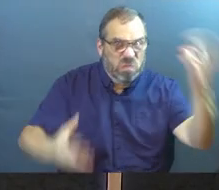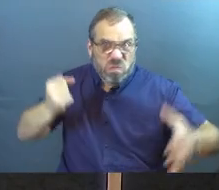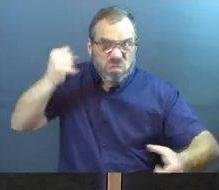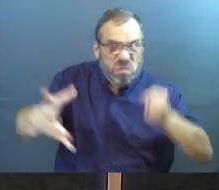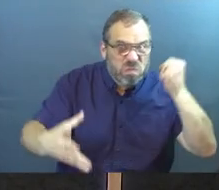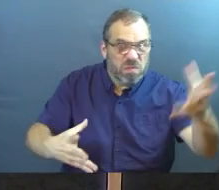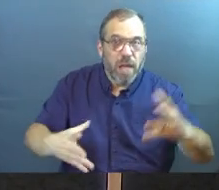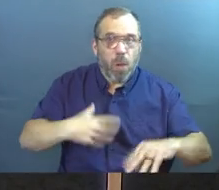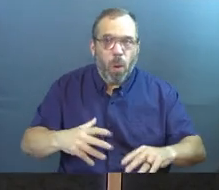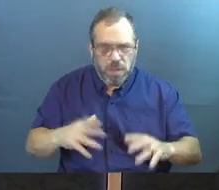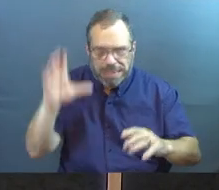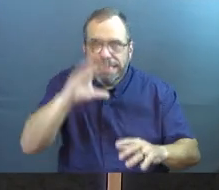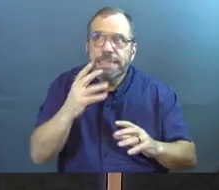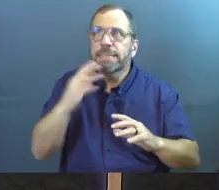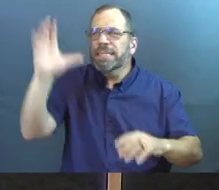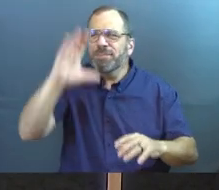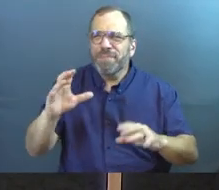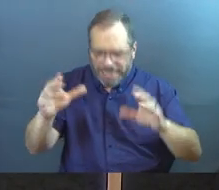You have to seek him.